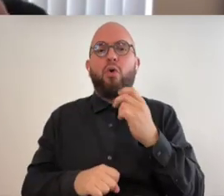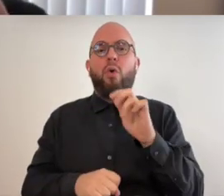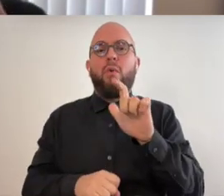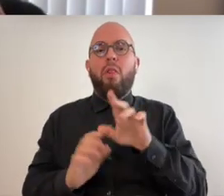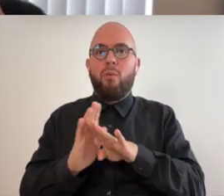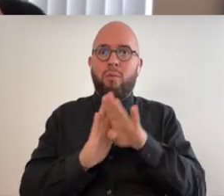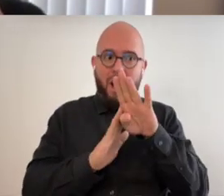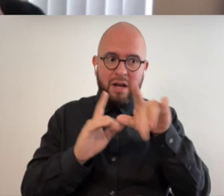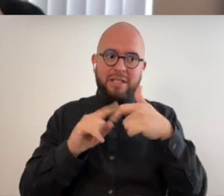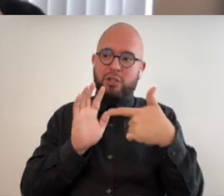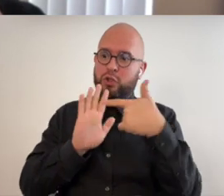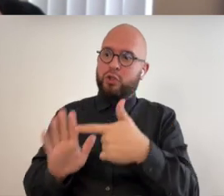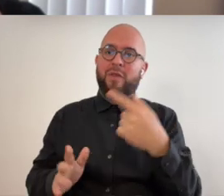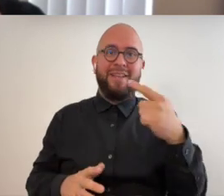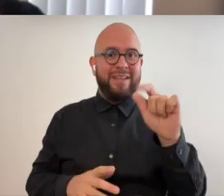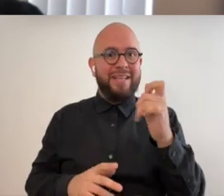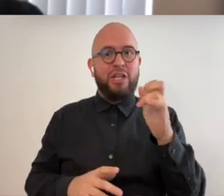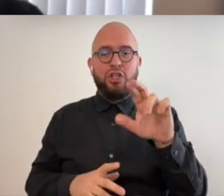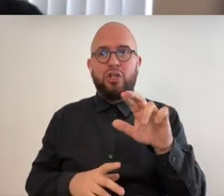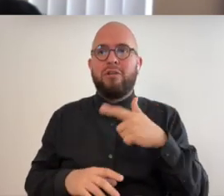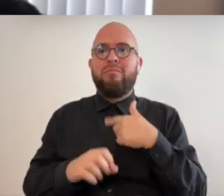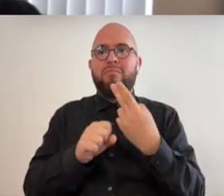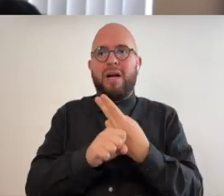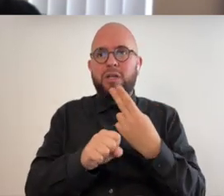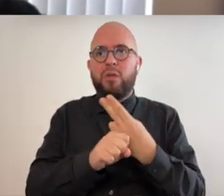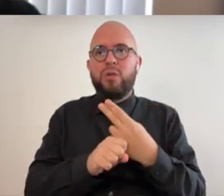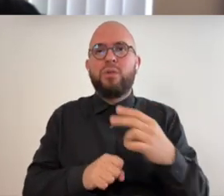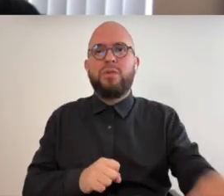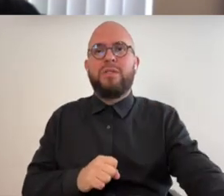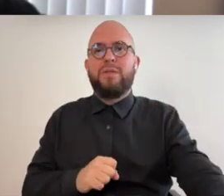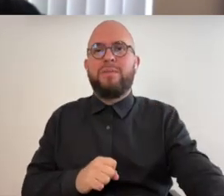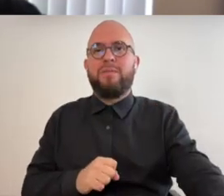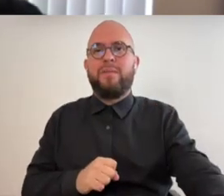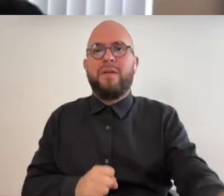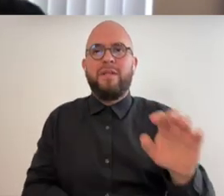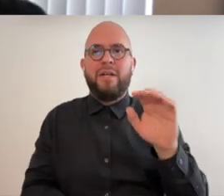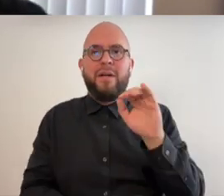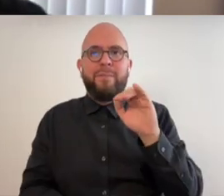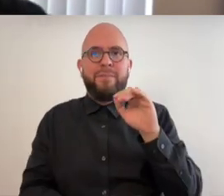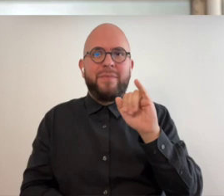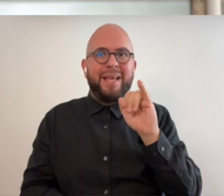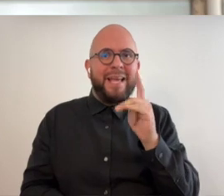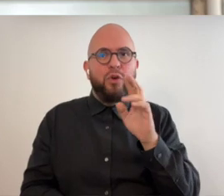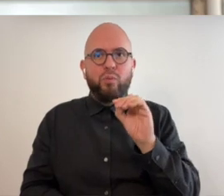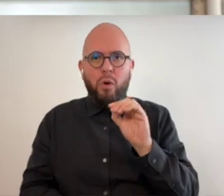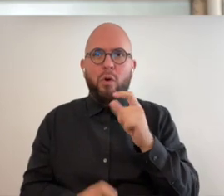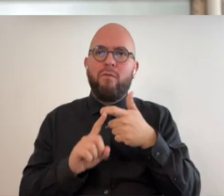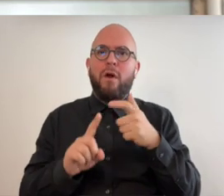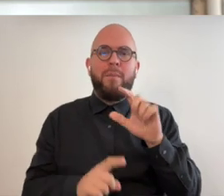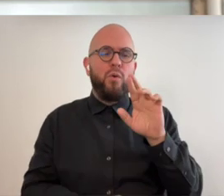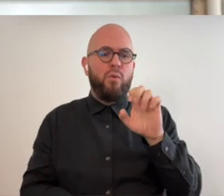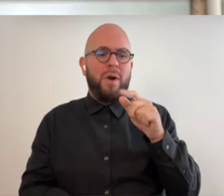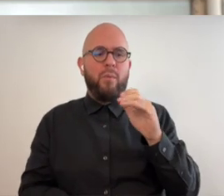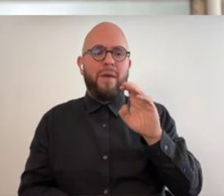i used the um introid from the uh requiem mass oh wow perfect